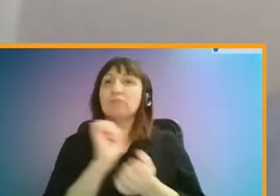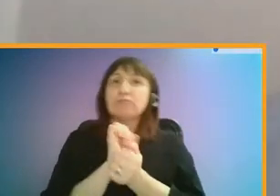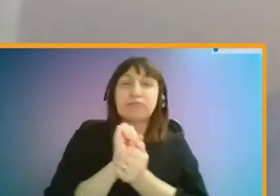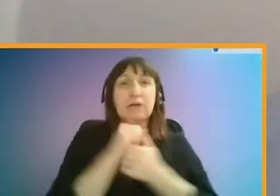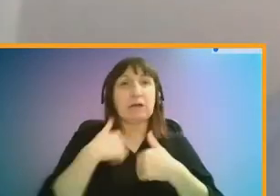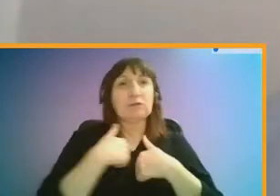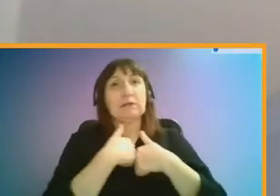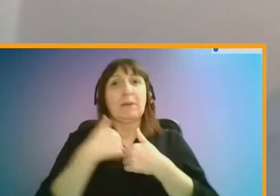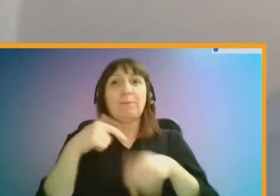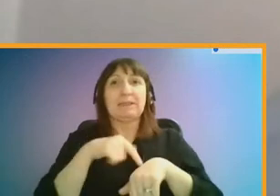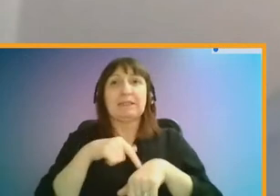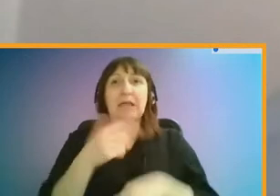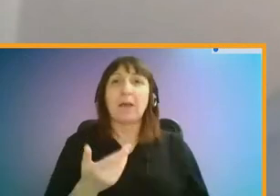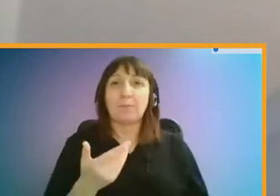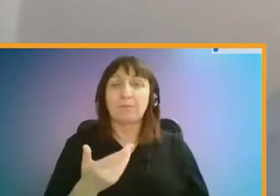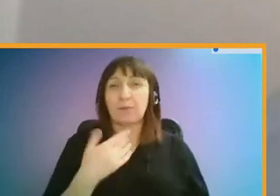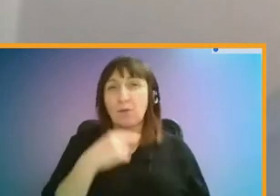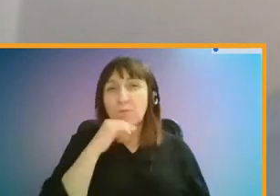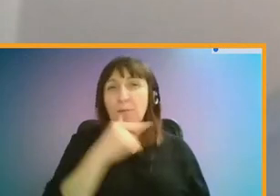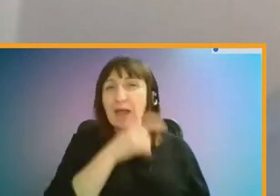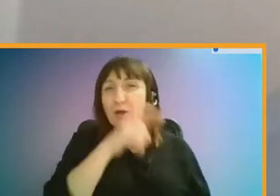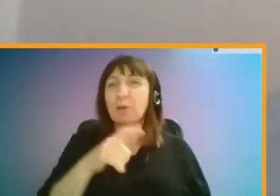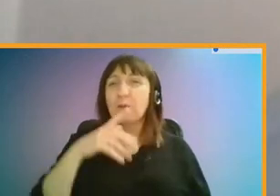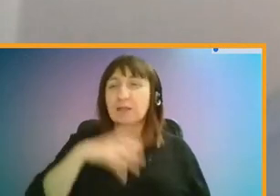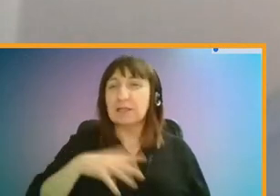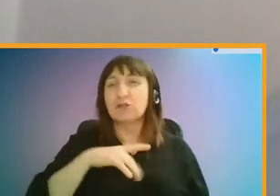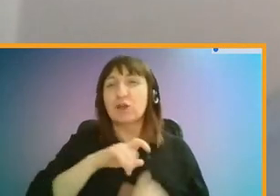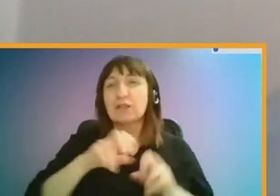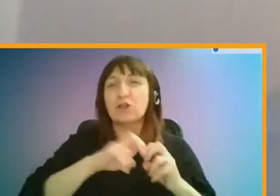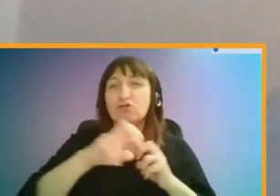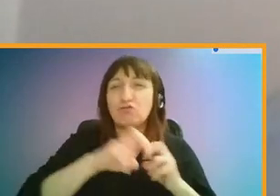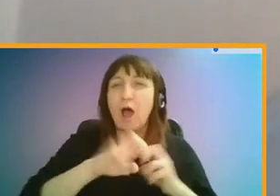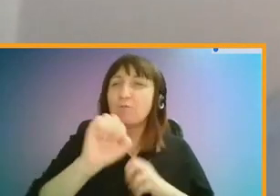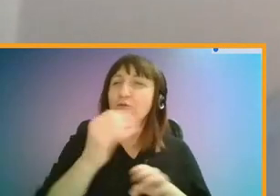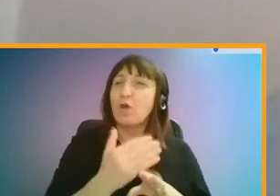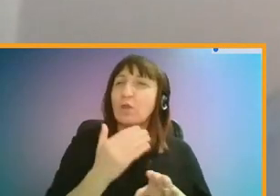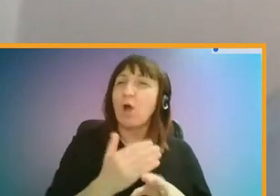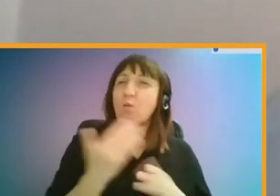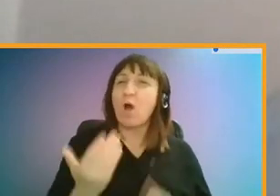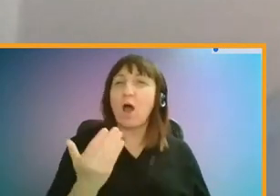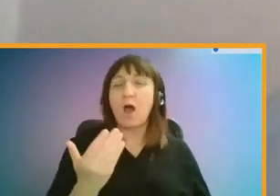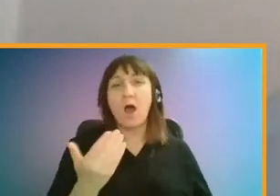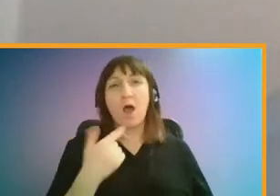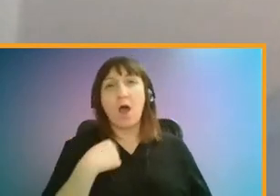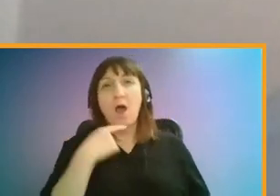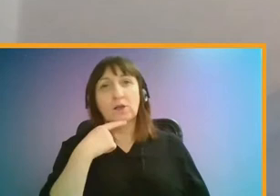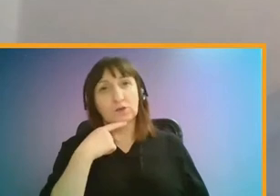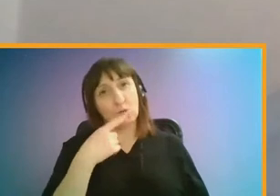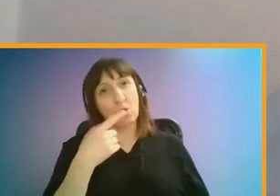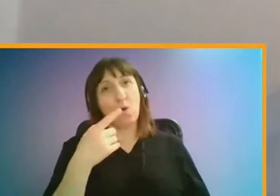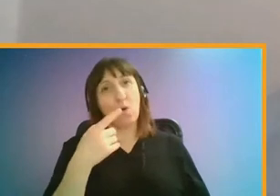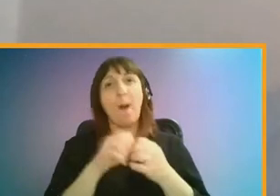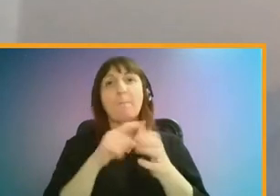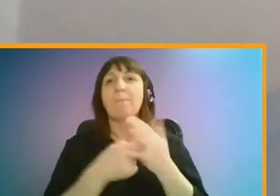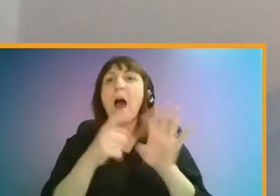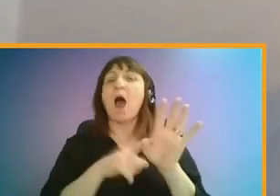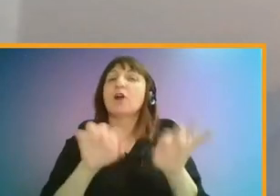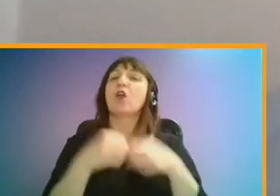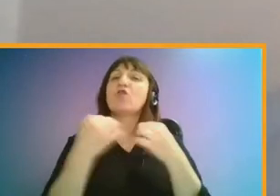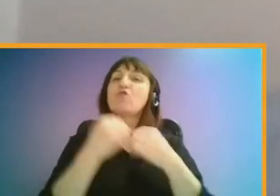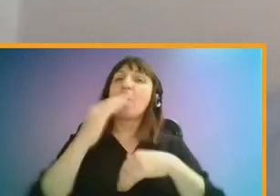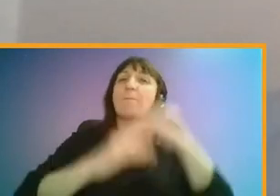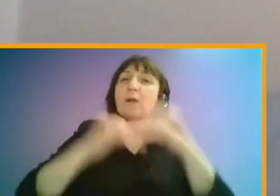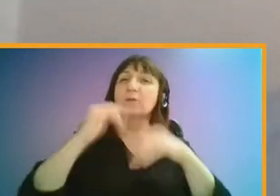In our conversations, it was clear that many people would need to continue to travel for their work. As the House Builders' Barclay Group told us, some people will have changing work